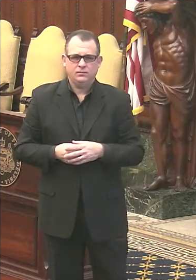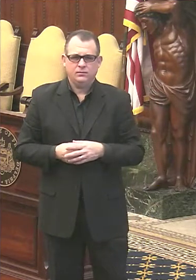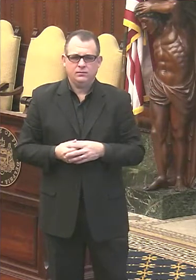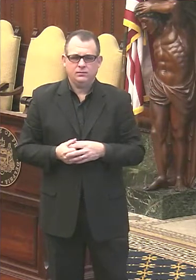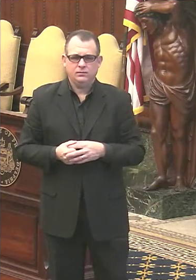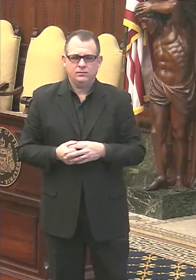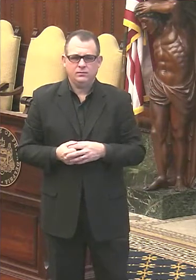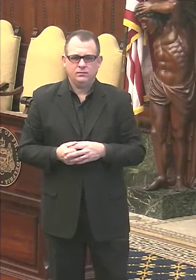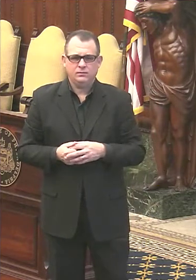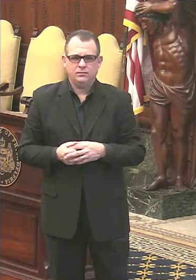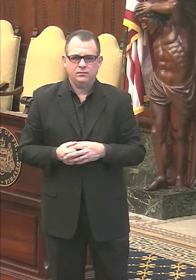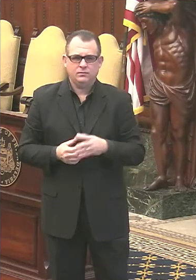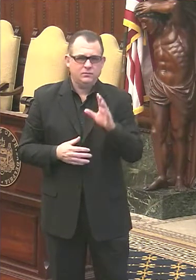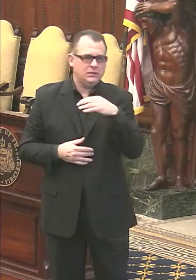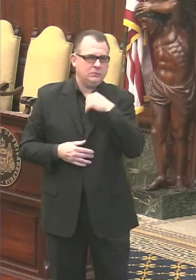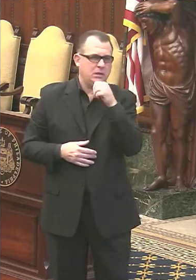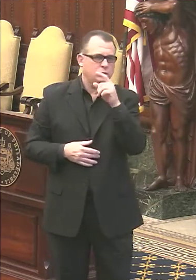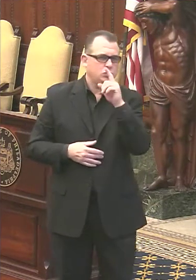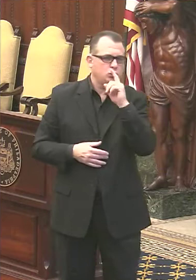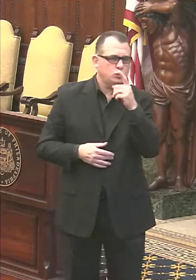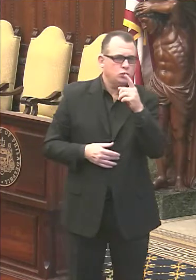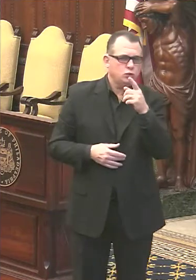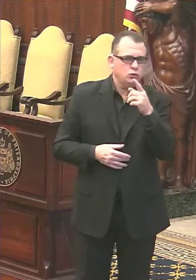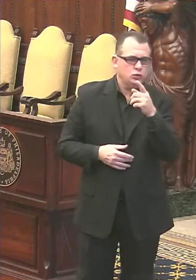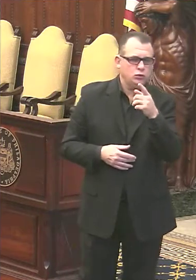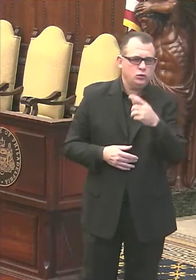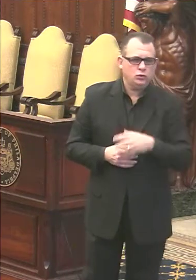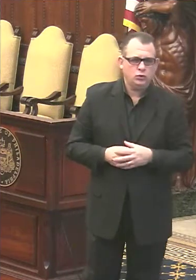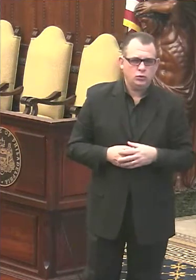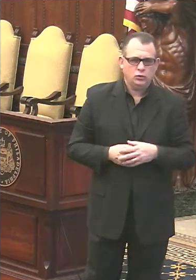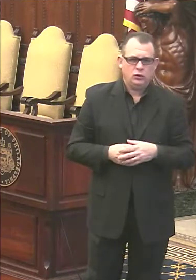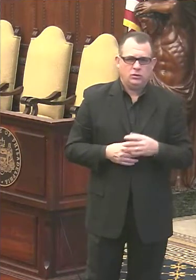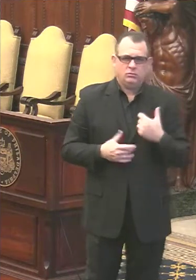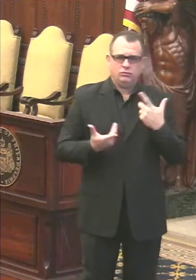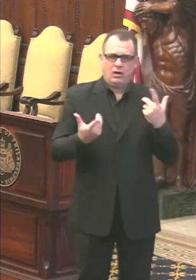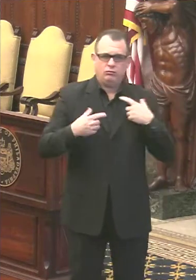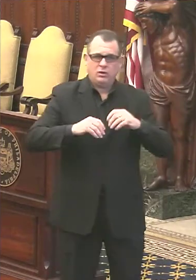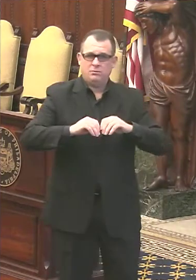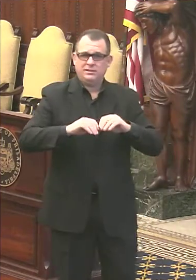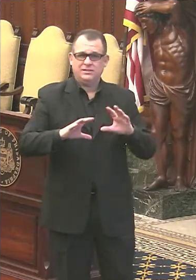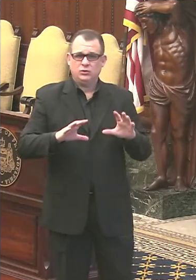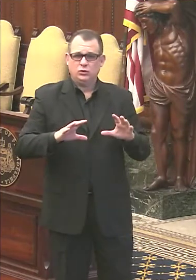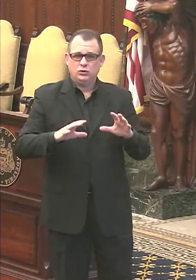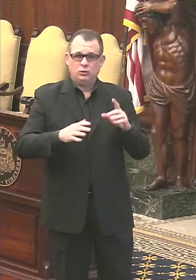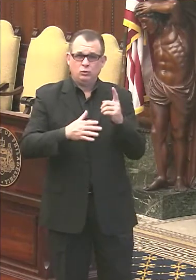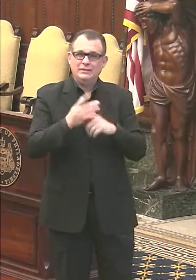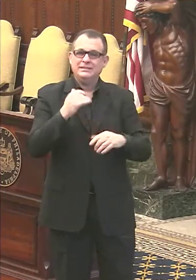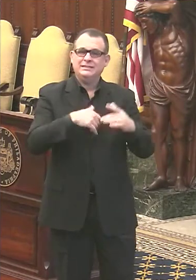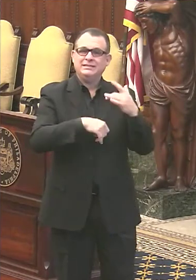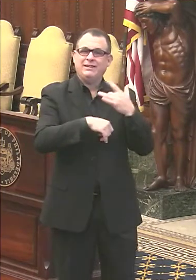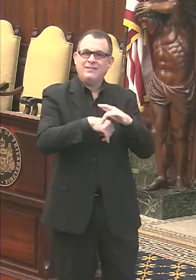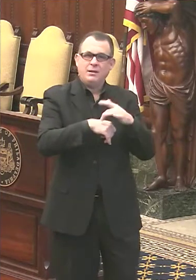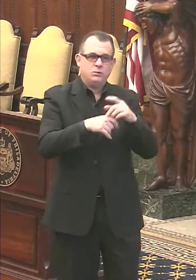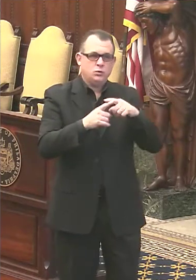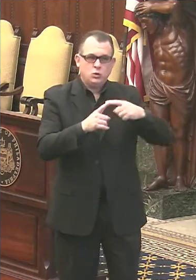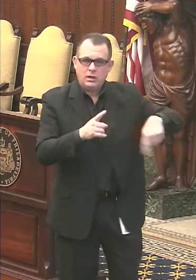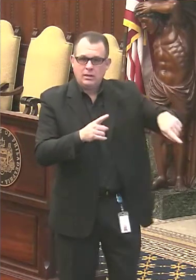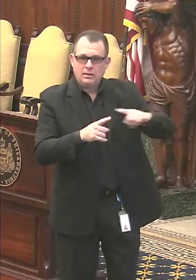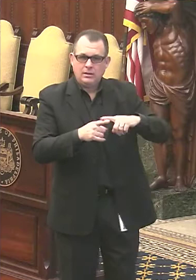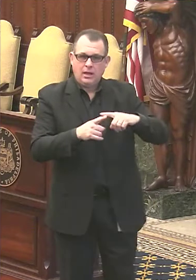Well, I'm not sure what's been communicated to them. I think we try to be clear with them about how many doses are available to them. And we just say,